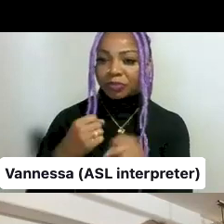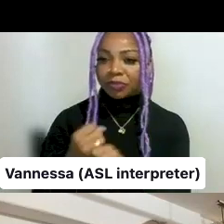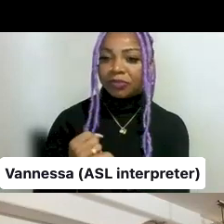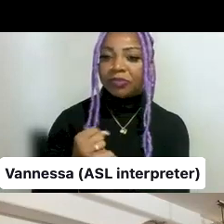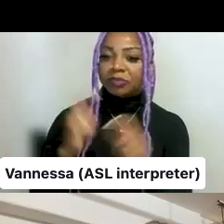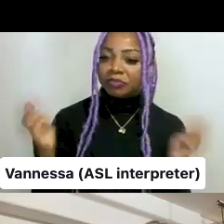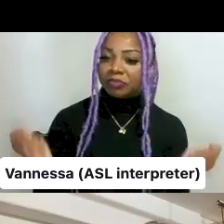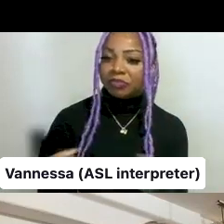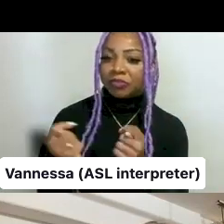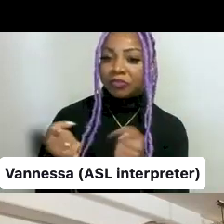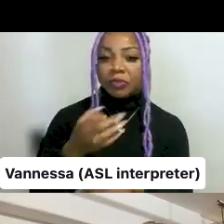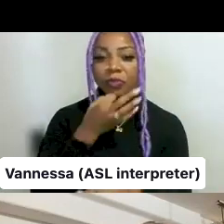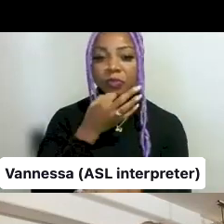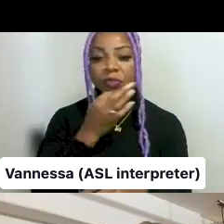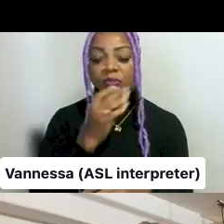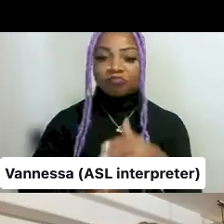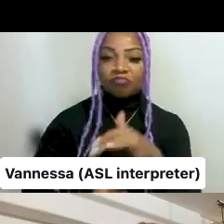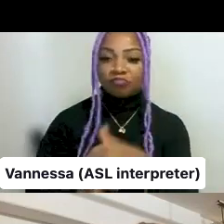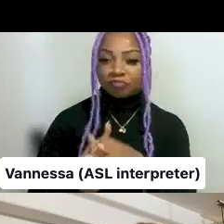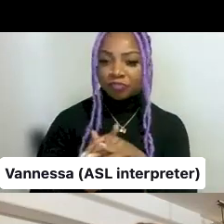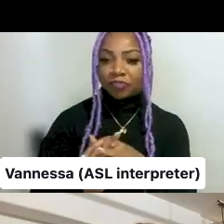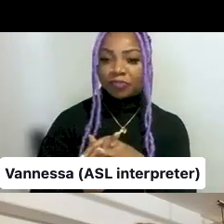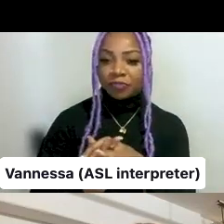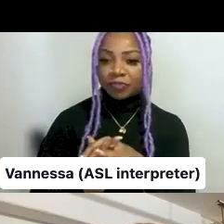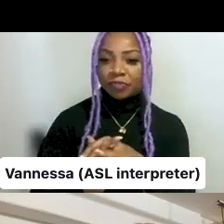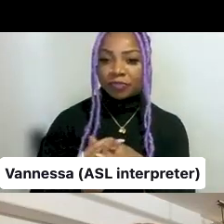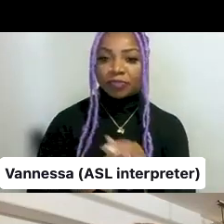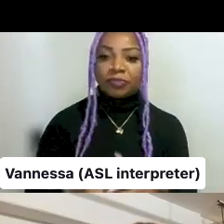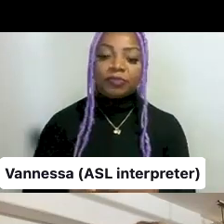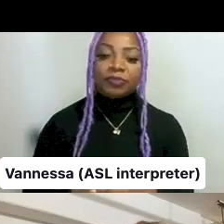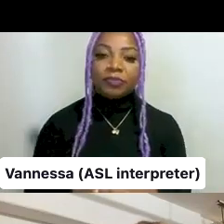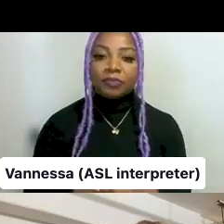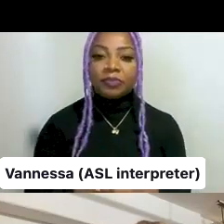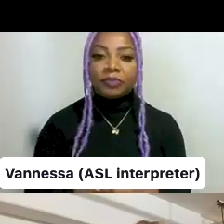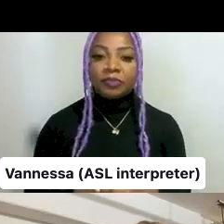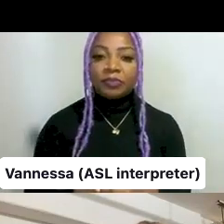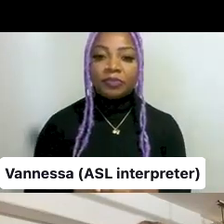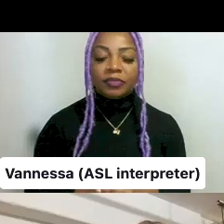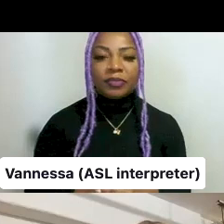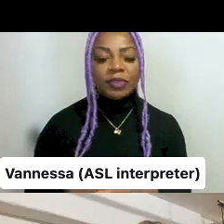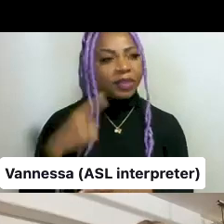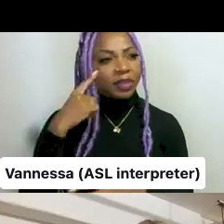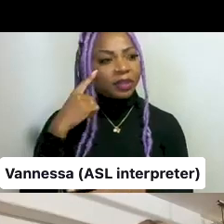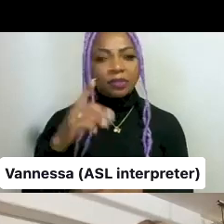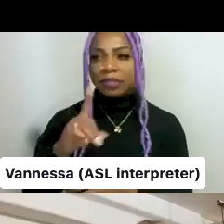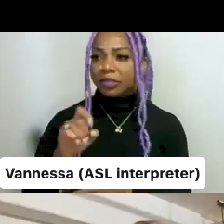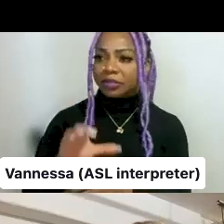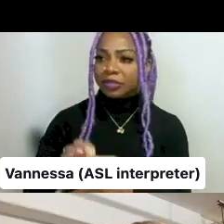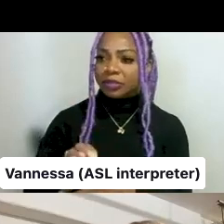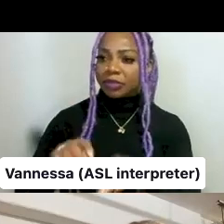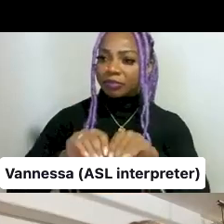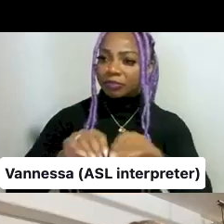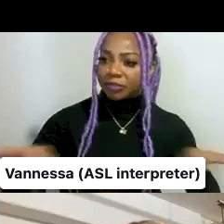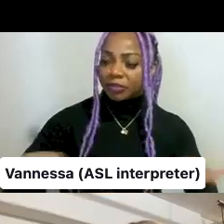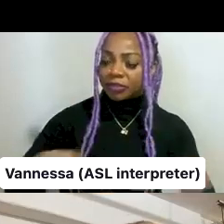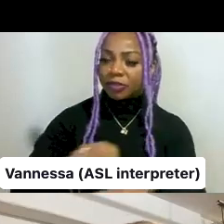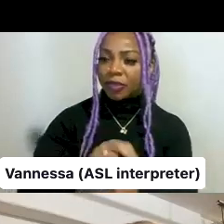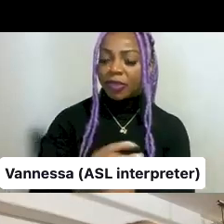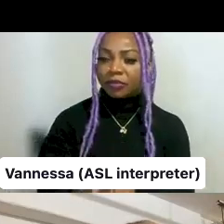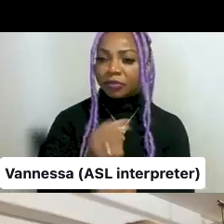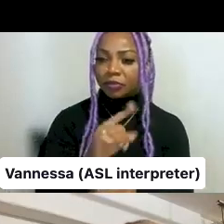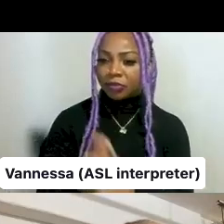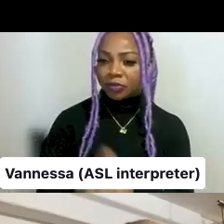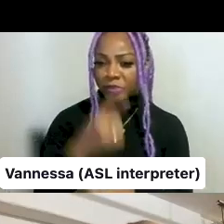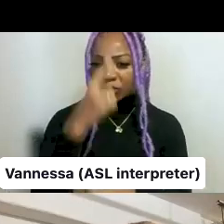was coming in, um, I think when we sent this, it was in December that we sent this out and we knew that we were going to celebrate this in